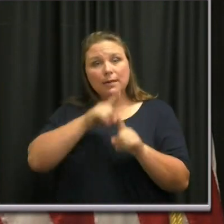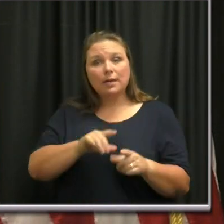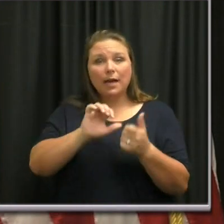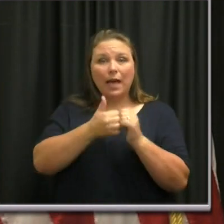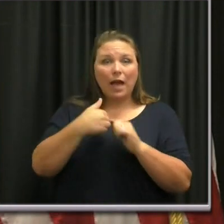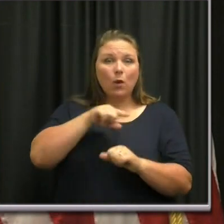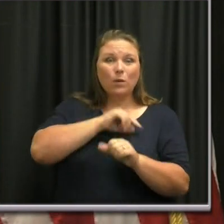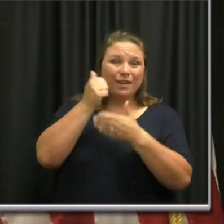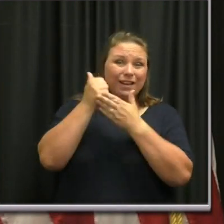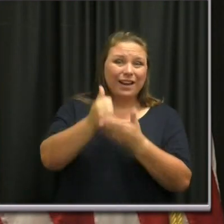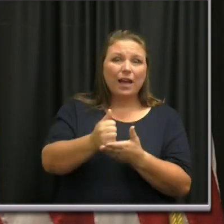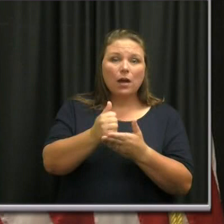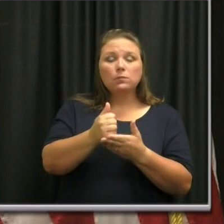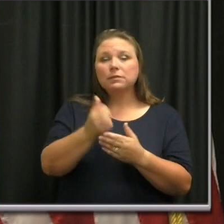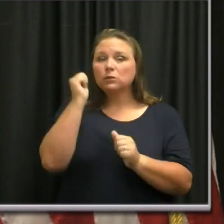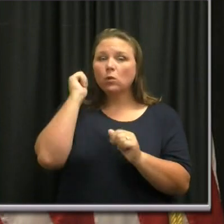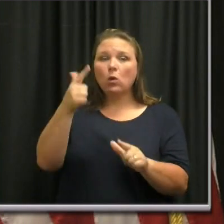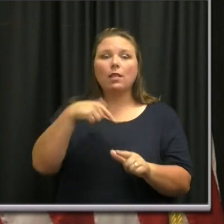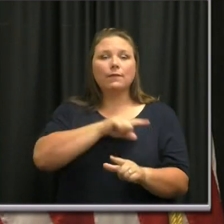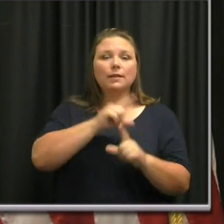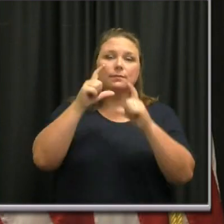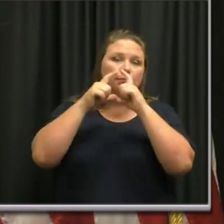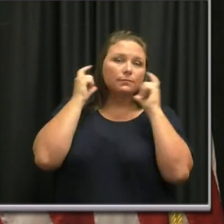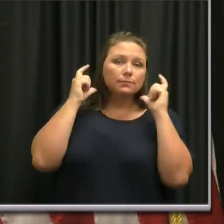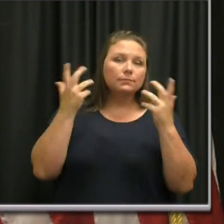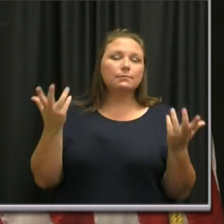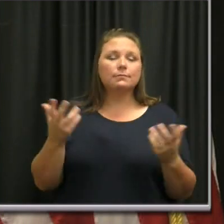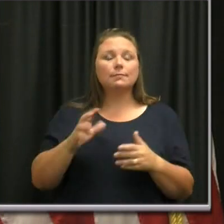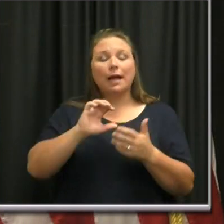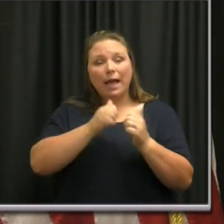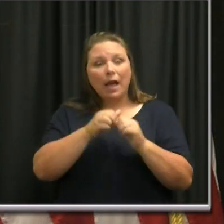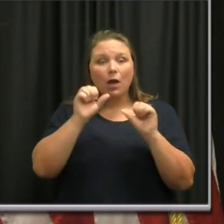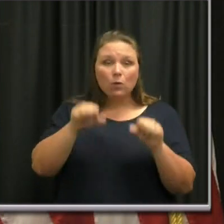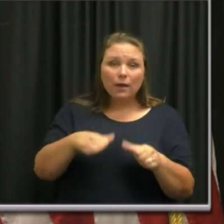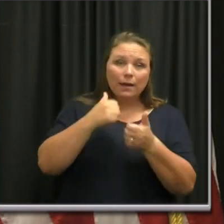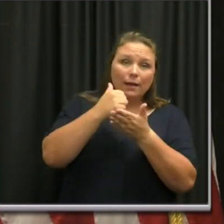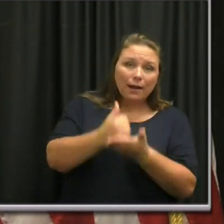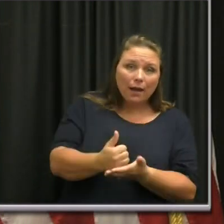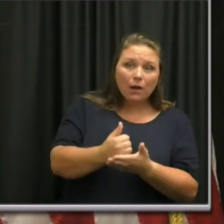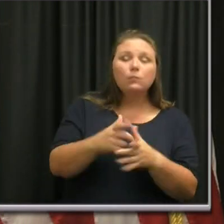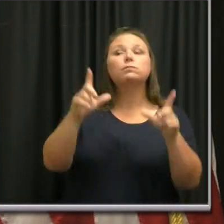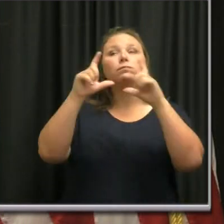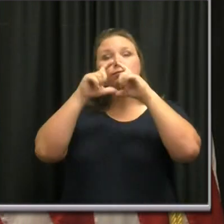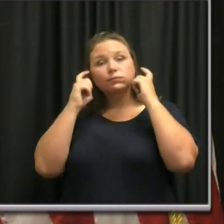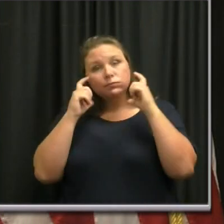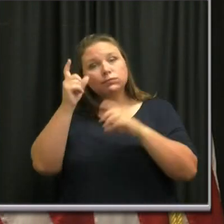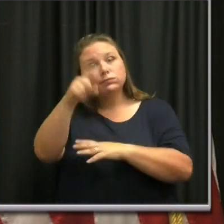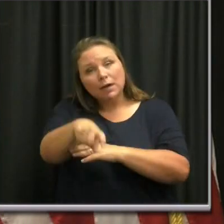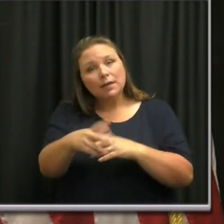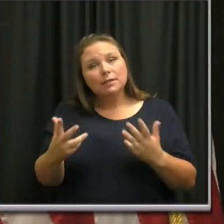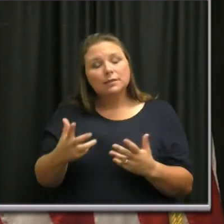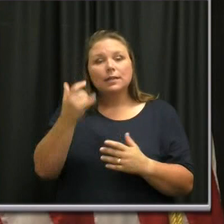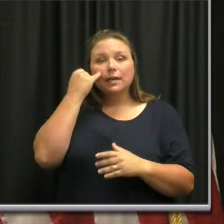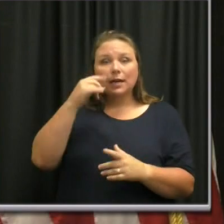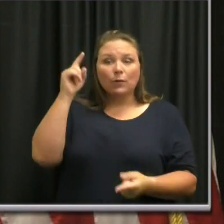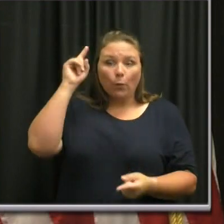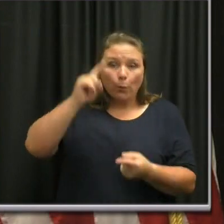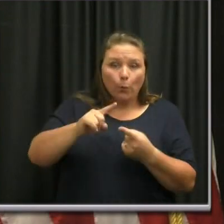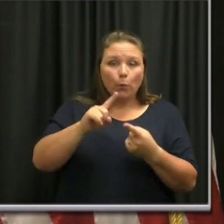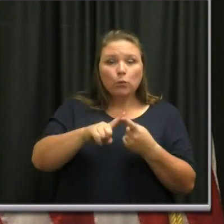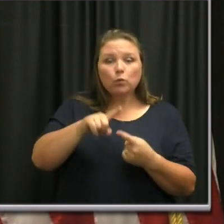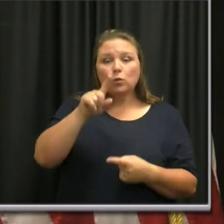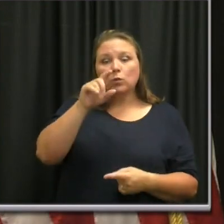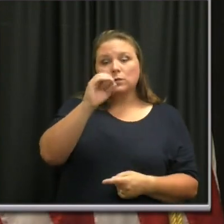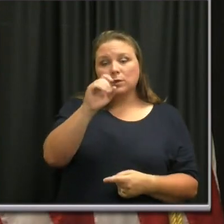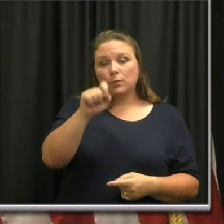we can help them is all wear a mask. The way we can help them is all wear a mask. If our transmission rate is down to 0.99,